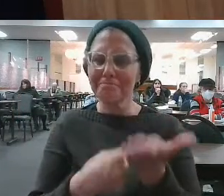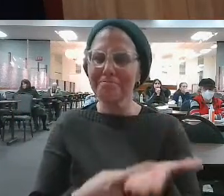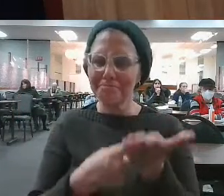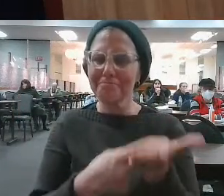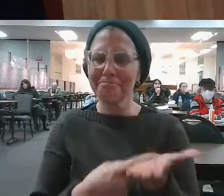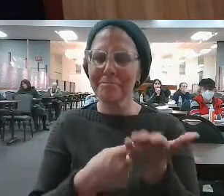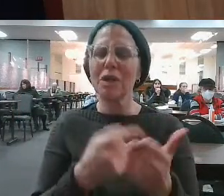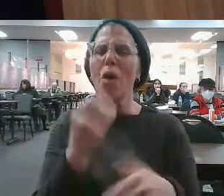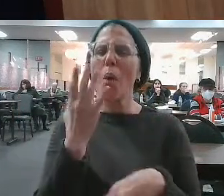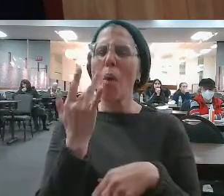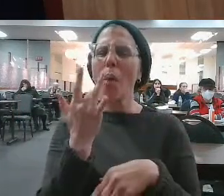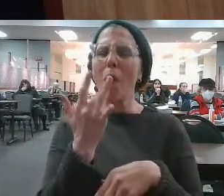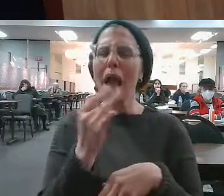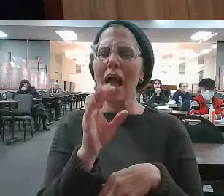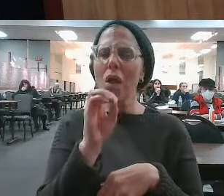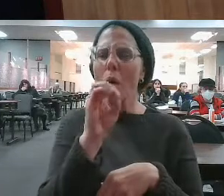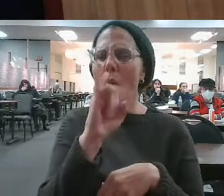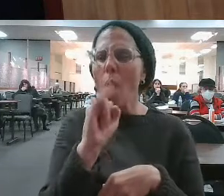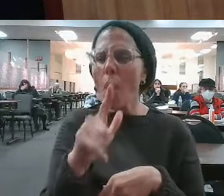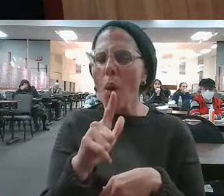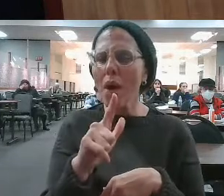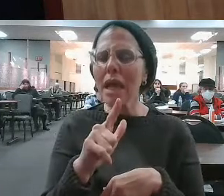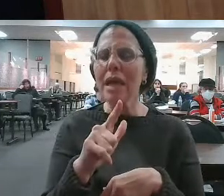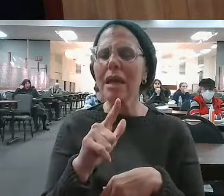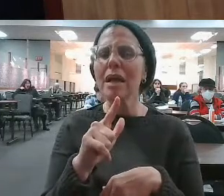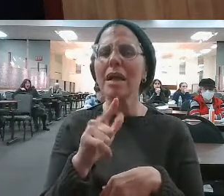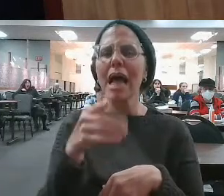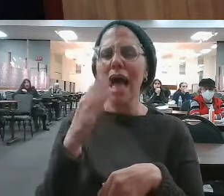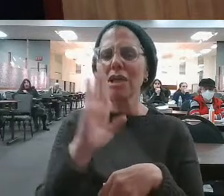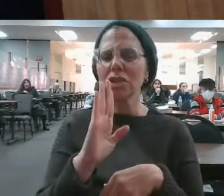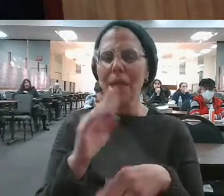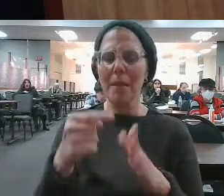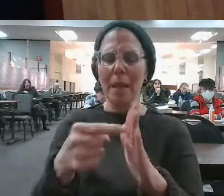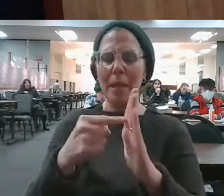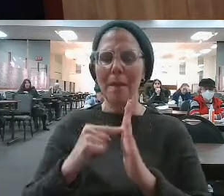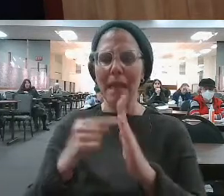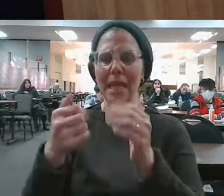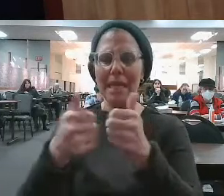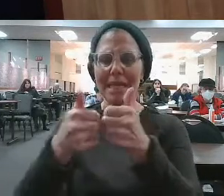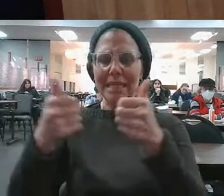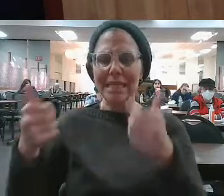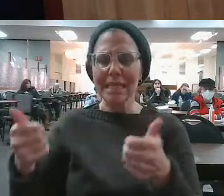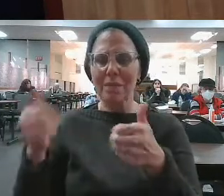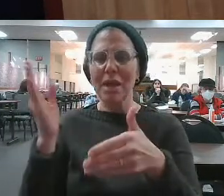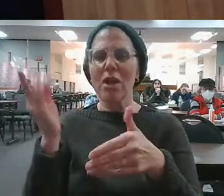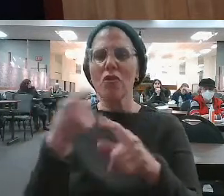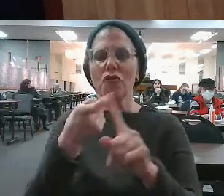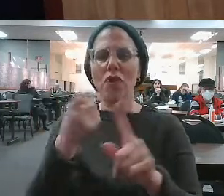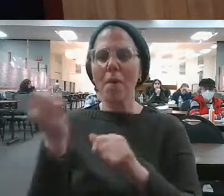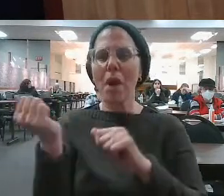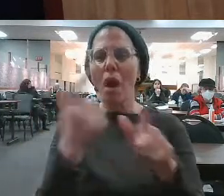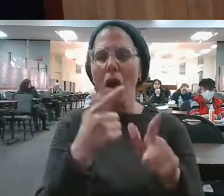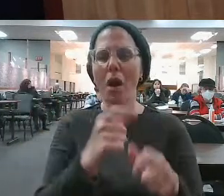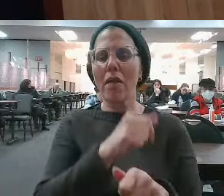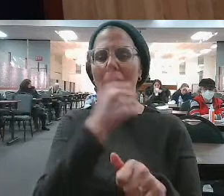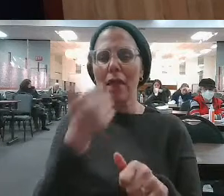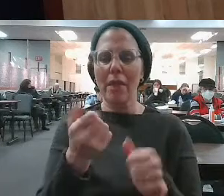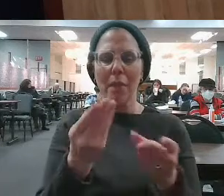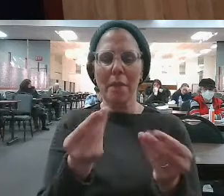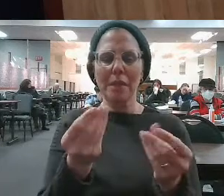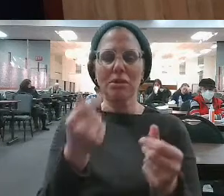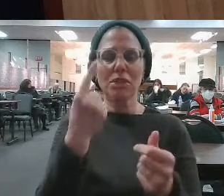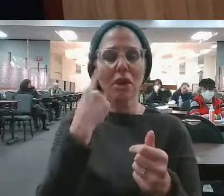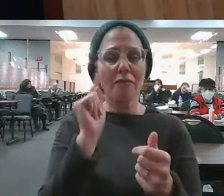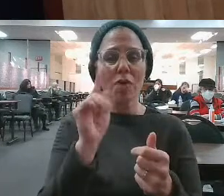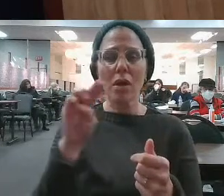mentioned separately? So there are a number of commentaries. I want to share with you one approach, the Alshech. The Alshech says something truly beautiful